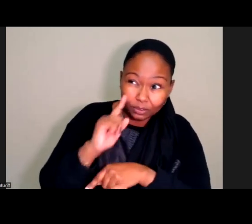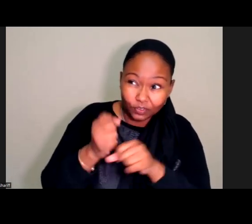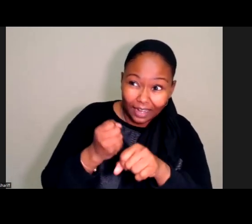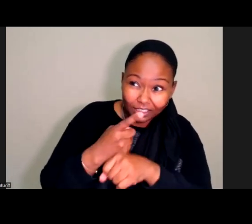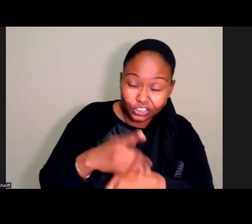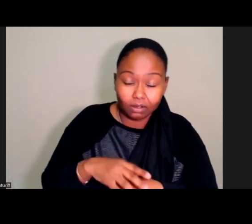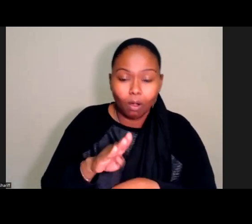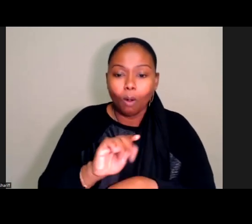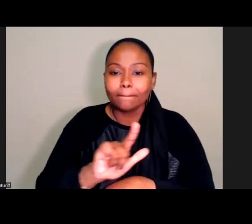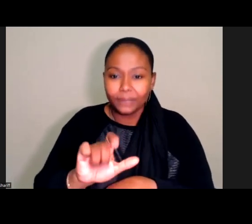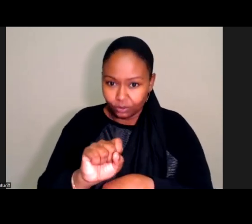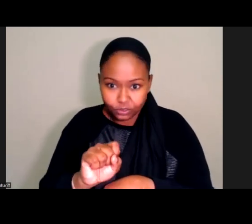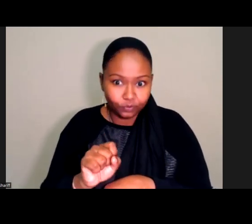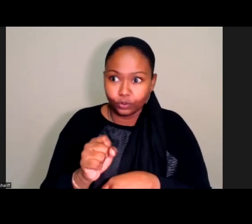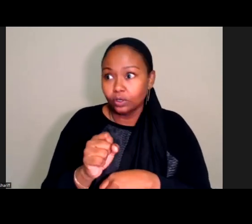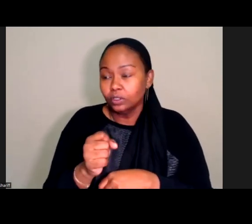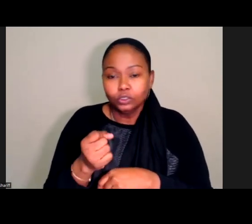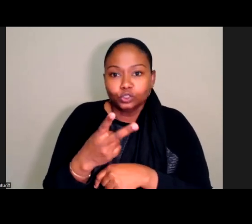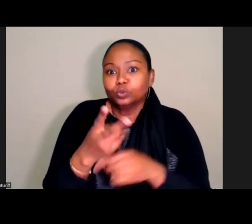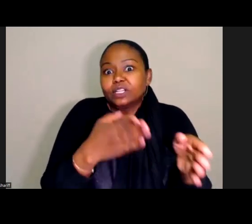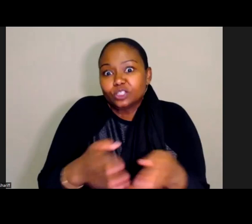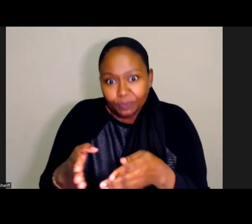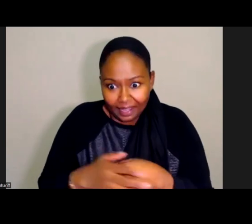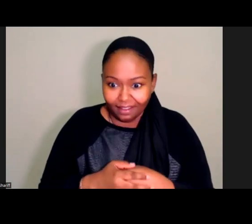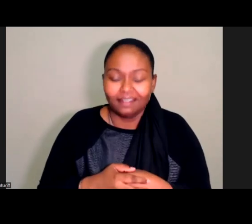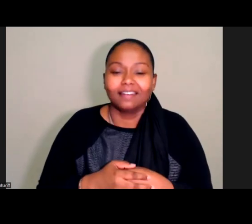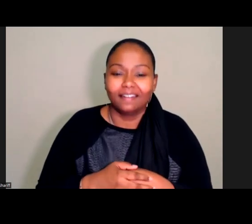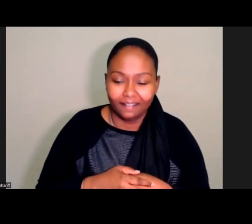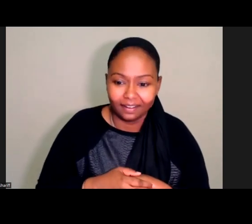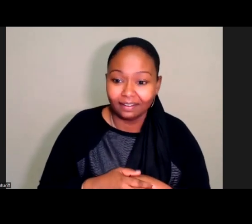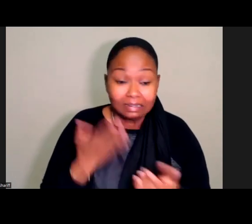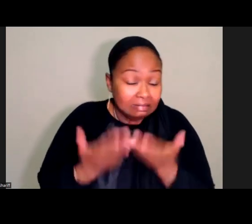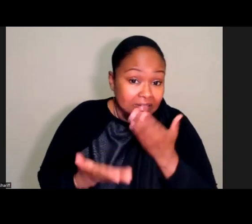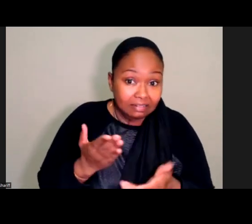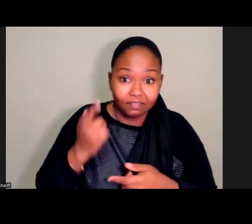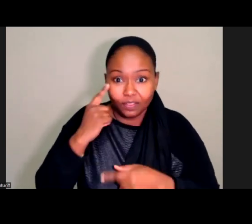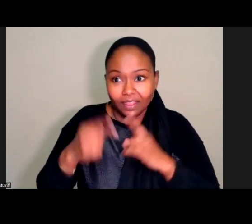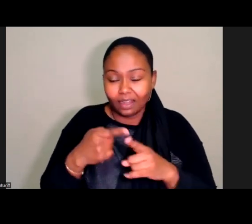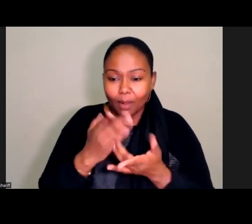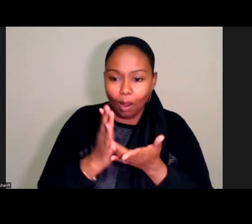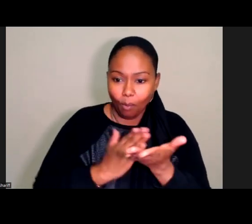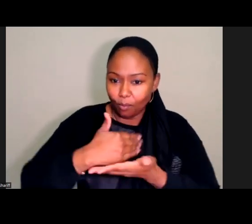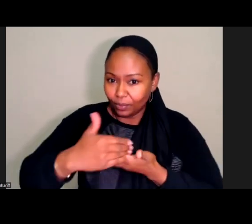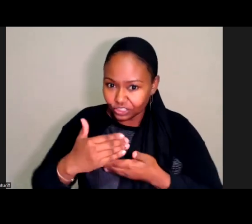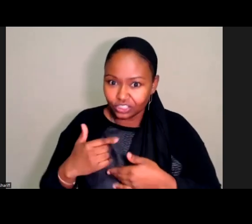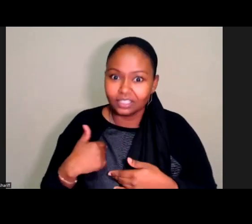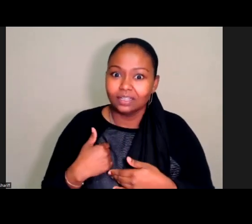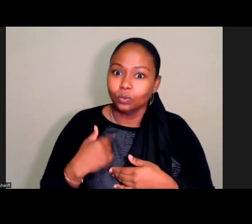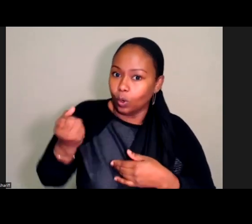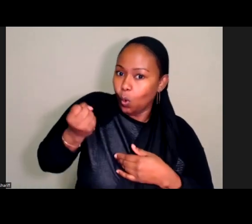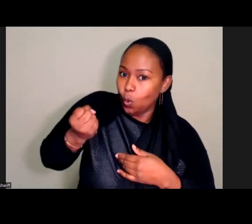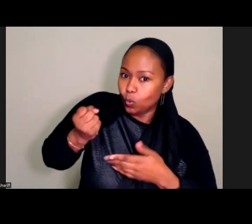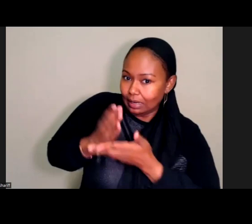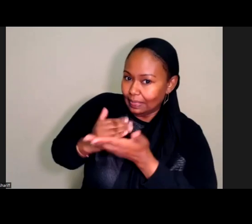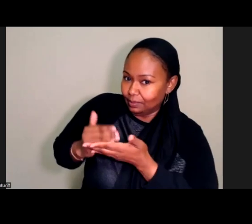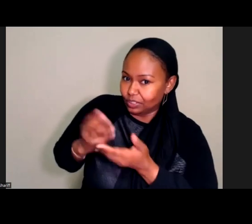bill that's become two year and where to go with that next year, even if you're thinking about budget, although we are holding on that while we wait the